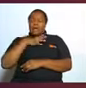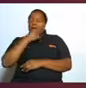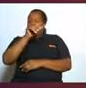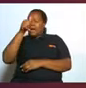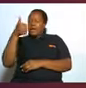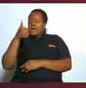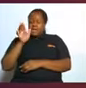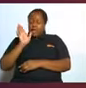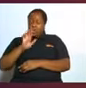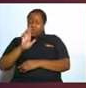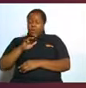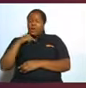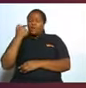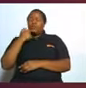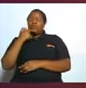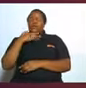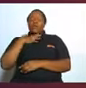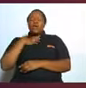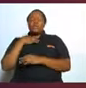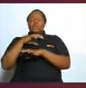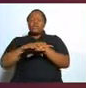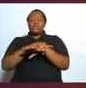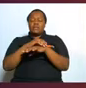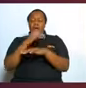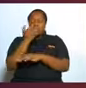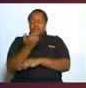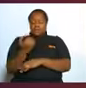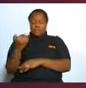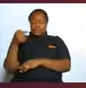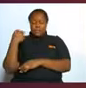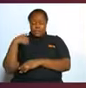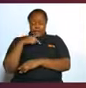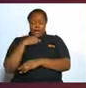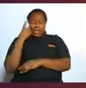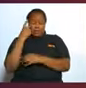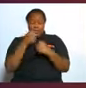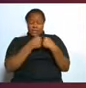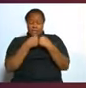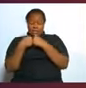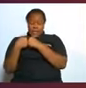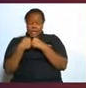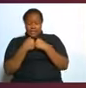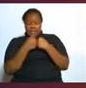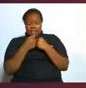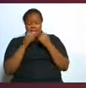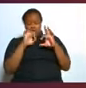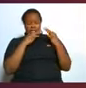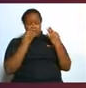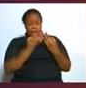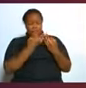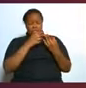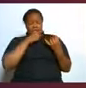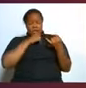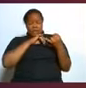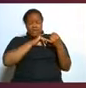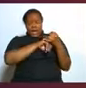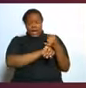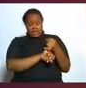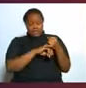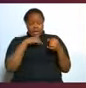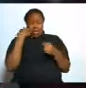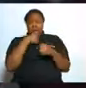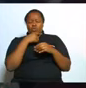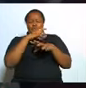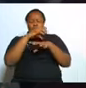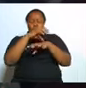have a child lord we see challenges in families with a husband who seems to love